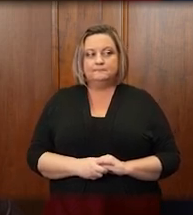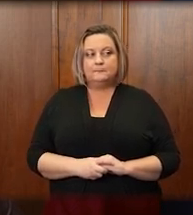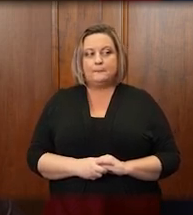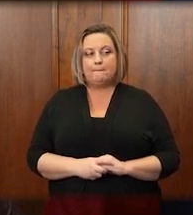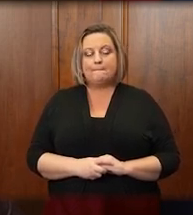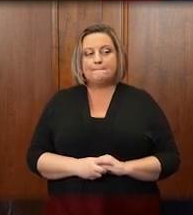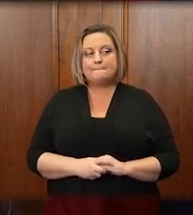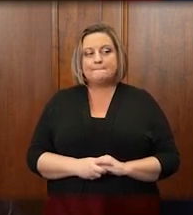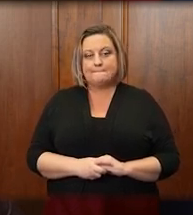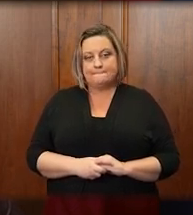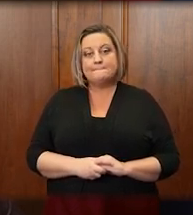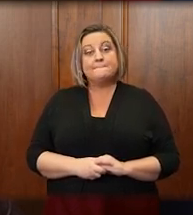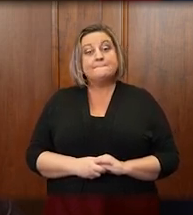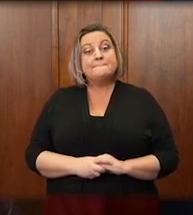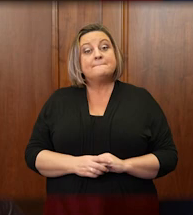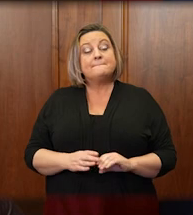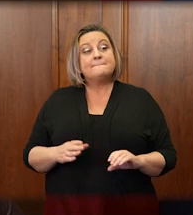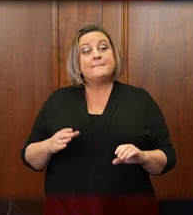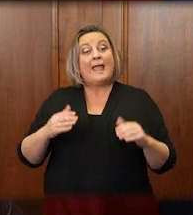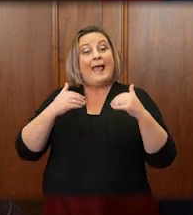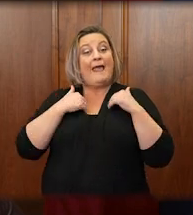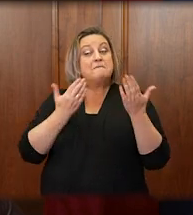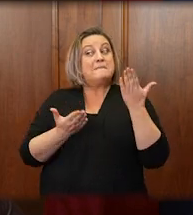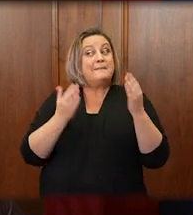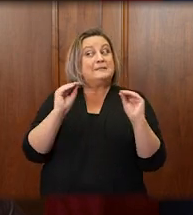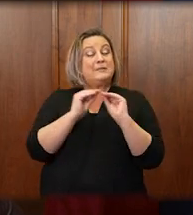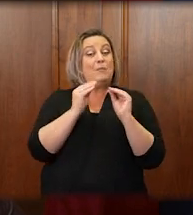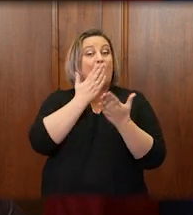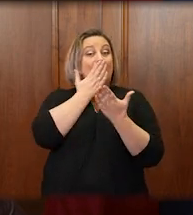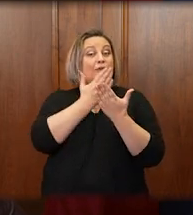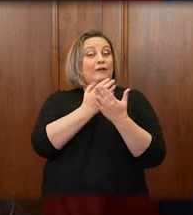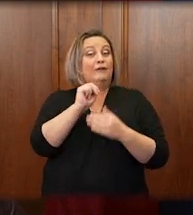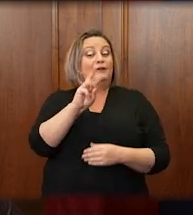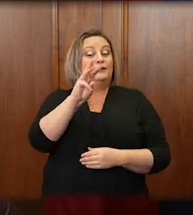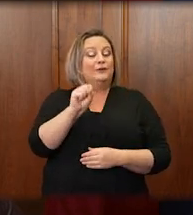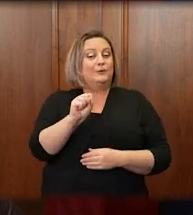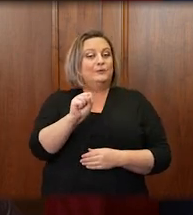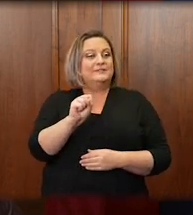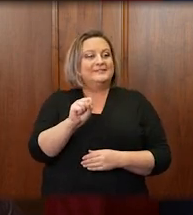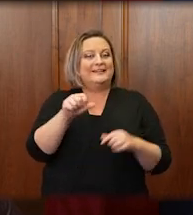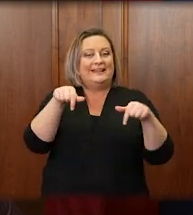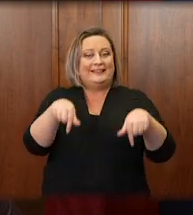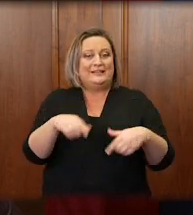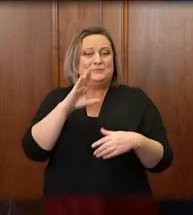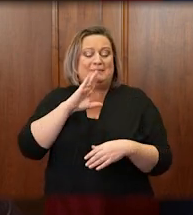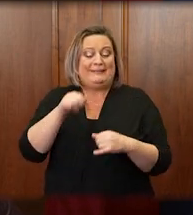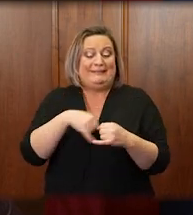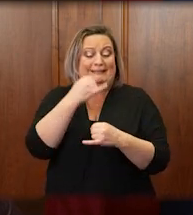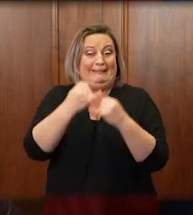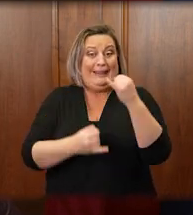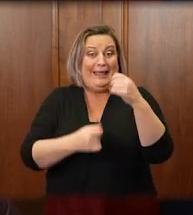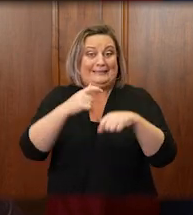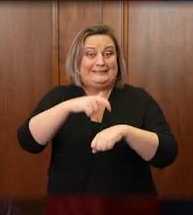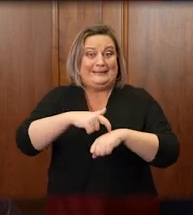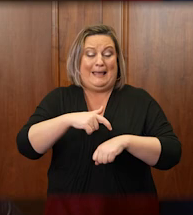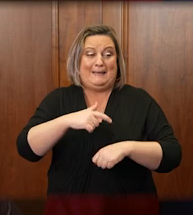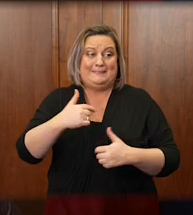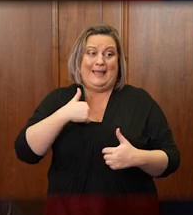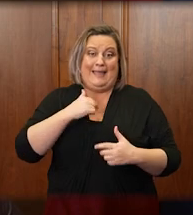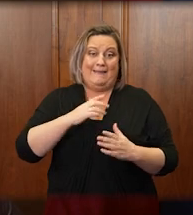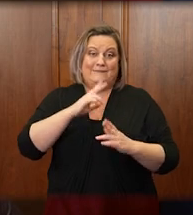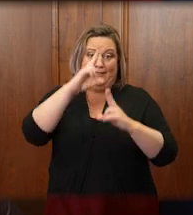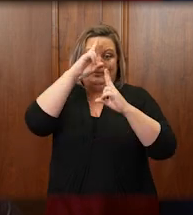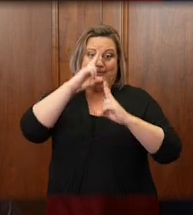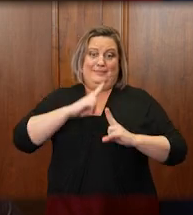And I have what may be more good news to close with. This will be the last time I have the great privilege of making a State of the Judiciary